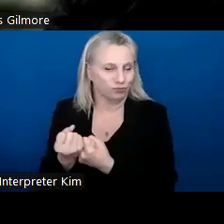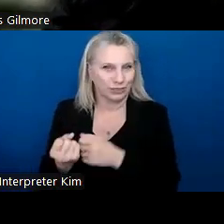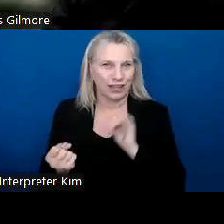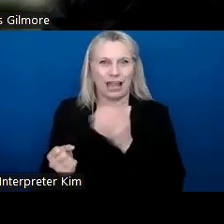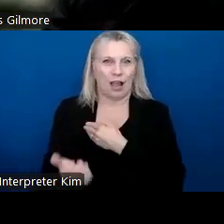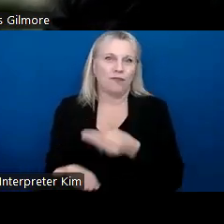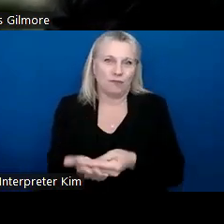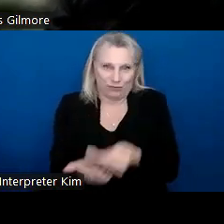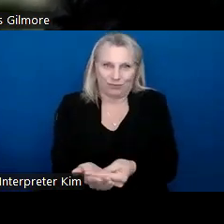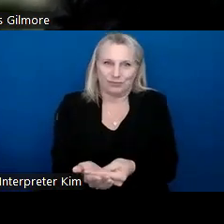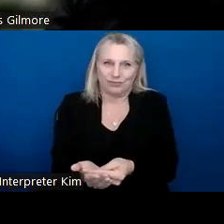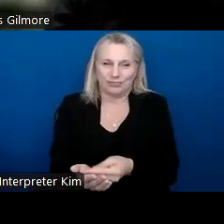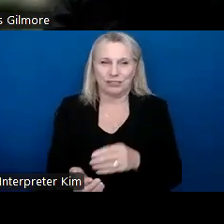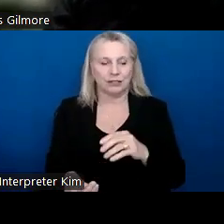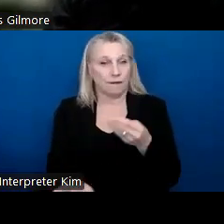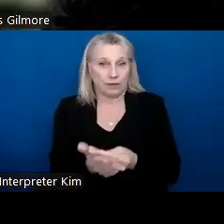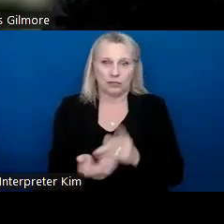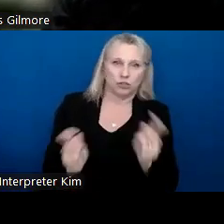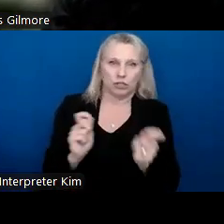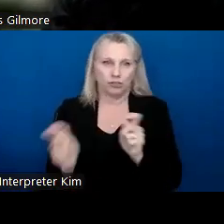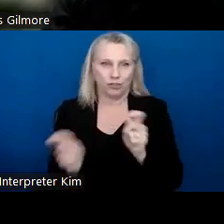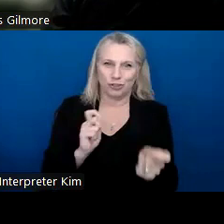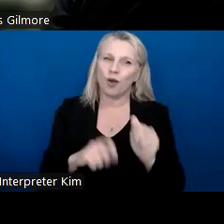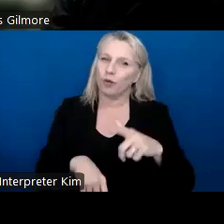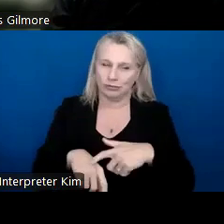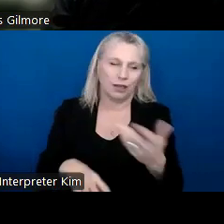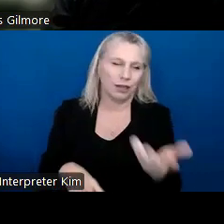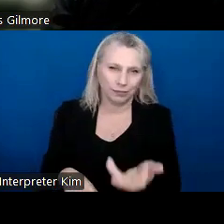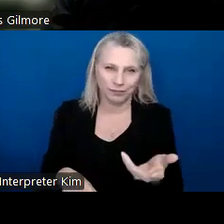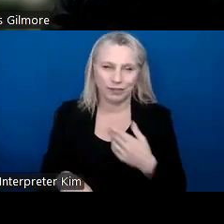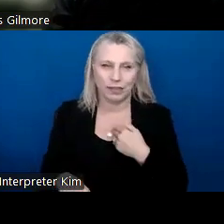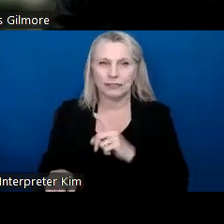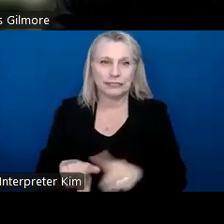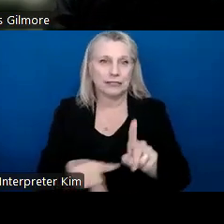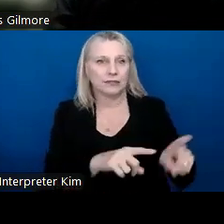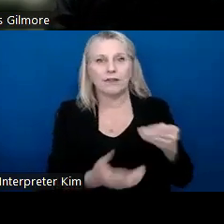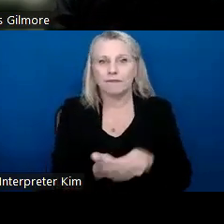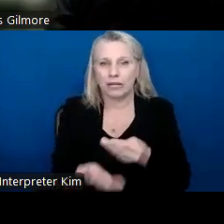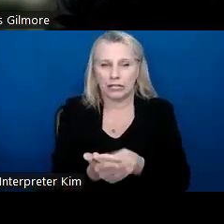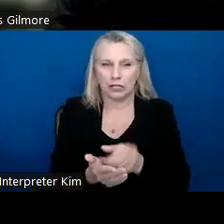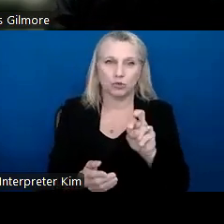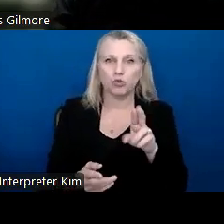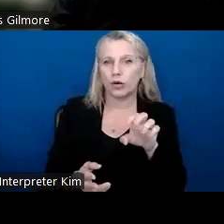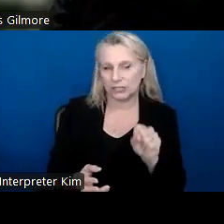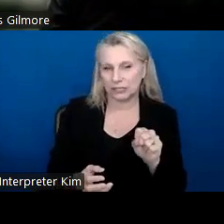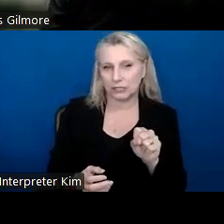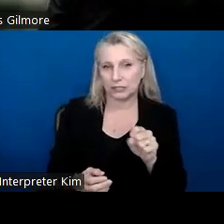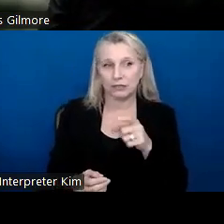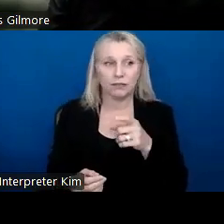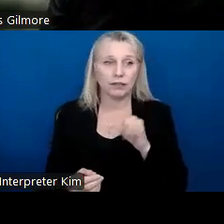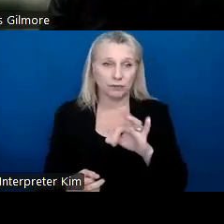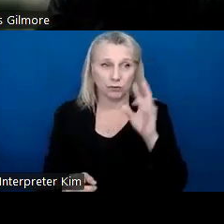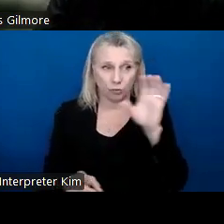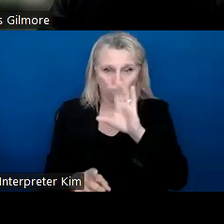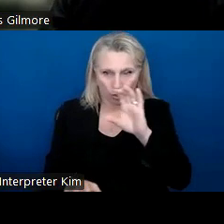Funding is always changing and shifting, but there's a number of funding sources out there if you look in the